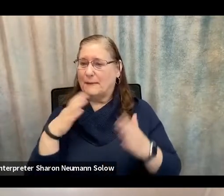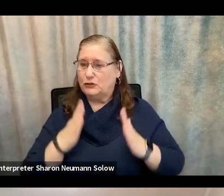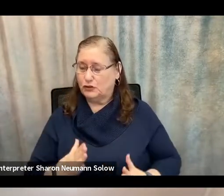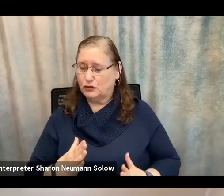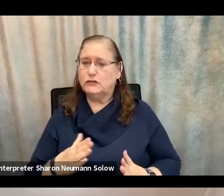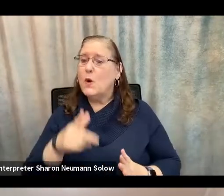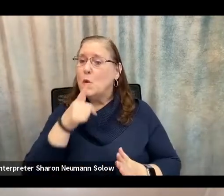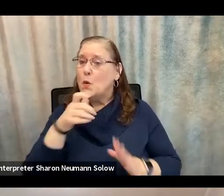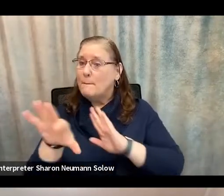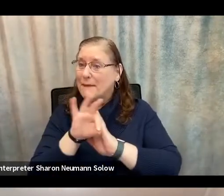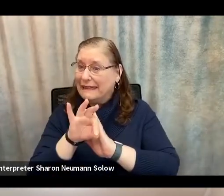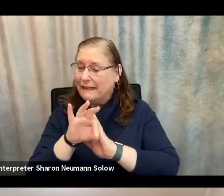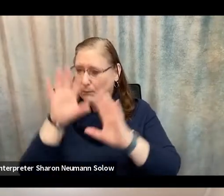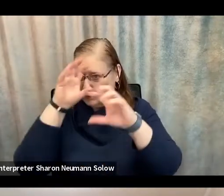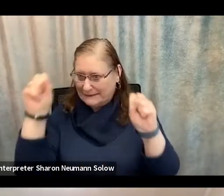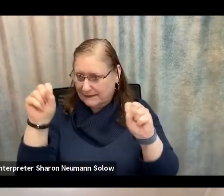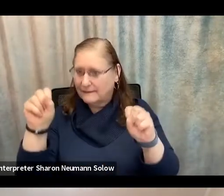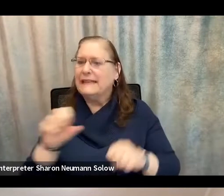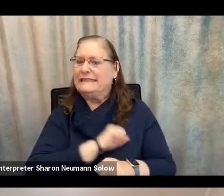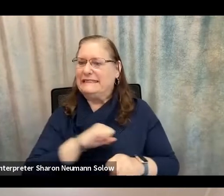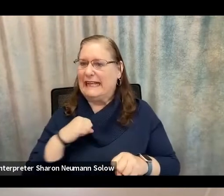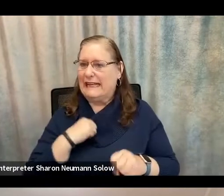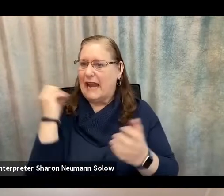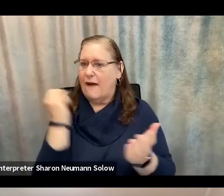and they each serve a seven-year term.